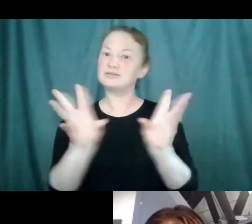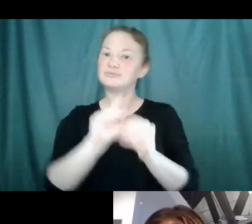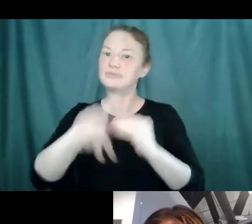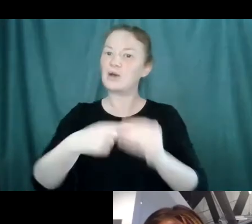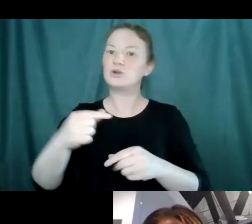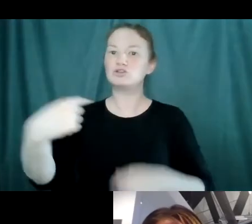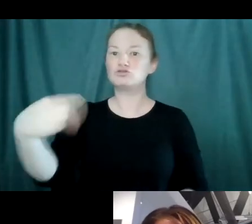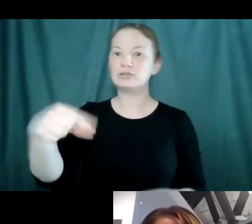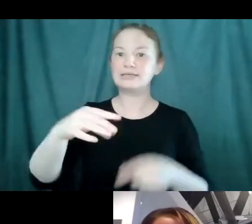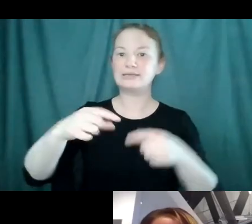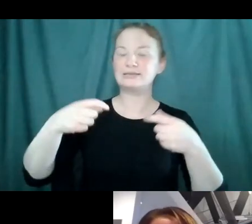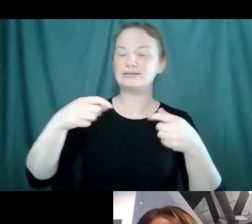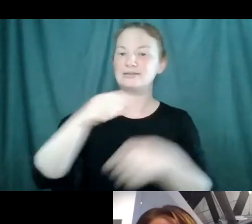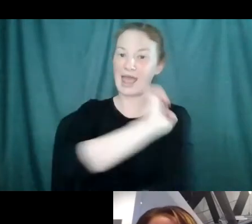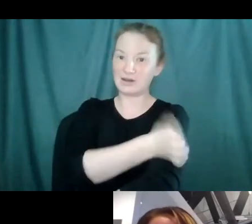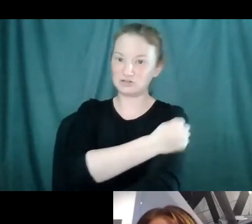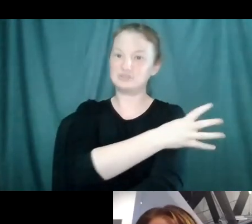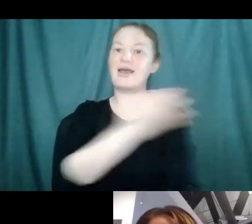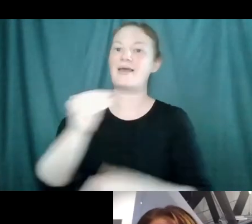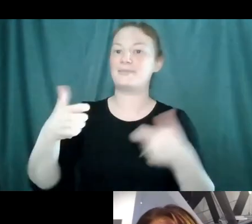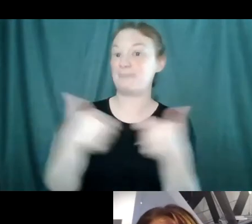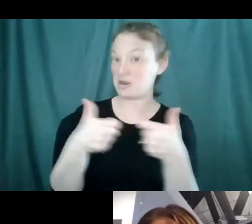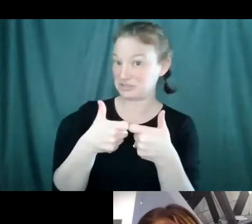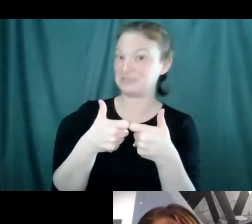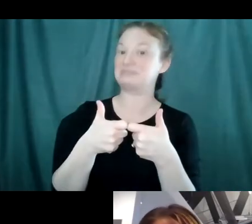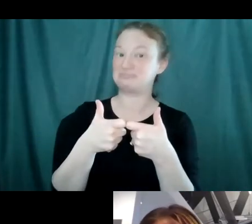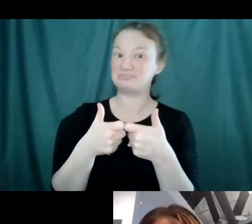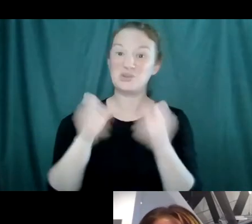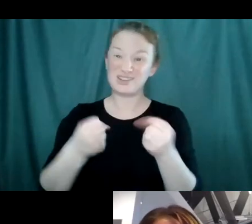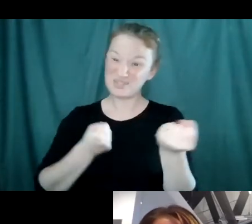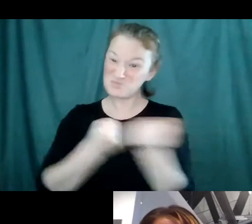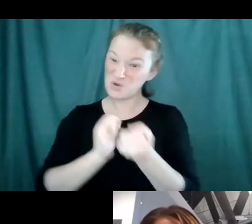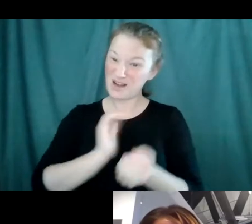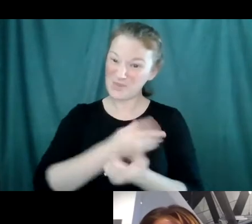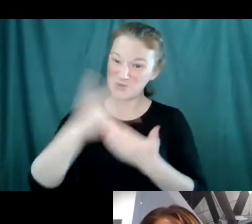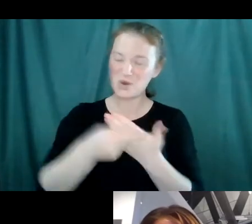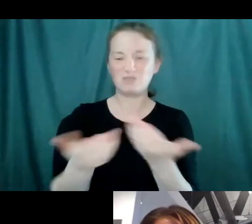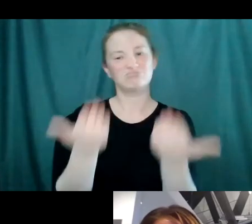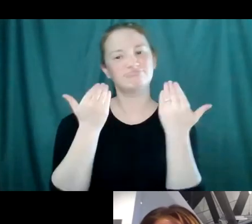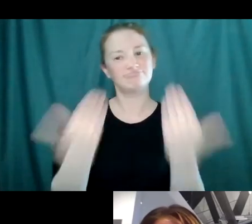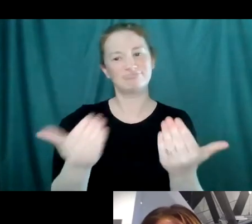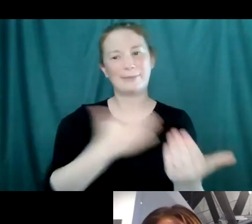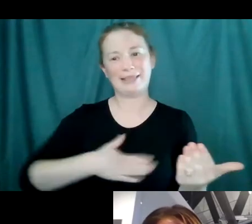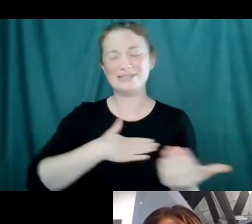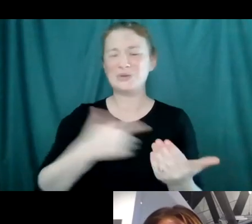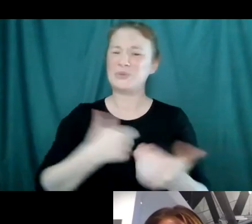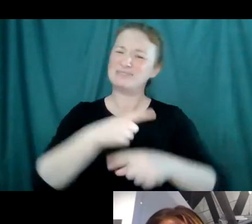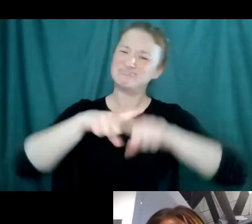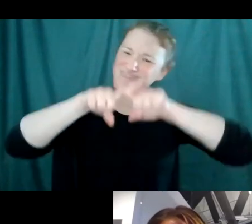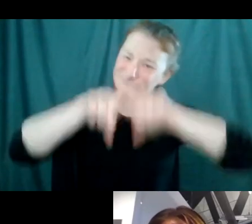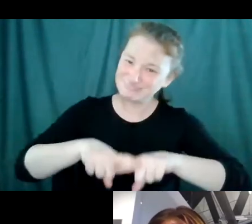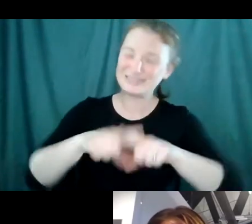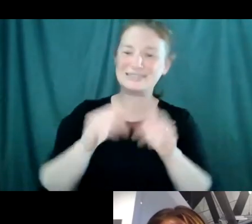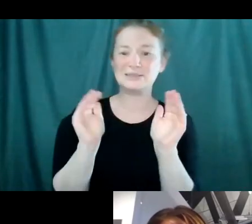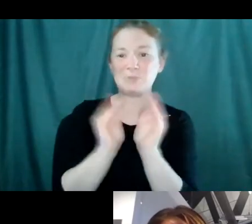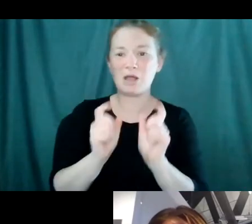and batteries. Um, check that out. Um, if you can support our program, please do. We rely completely on small donations,